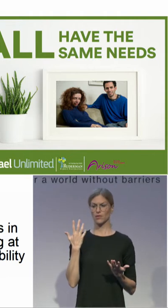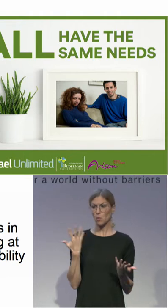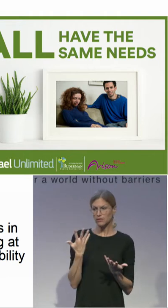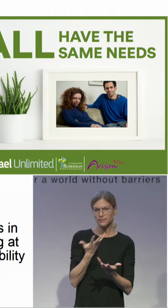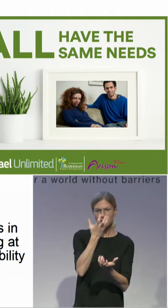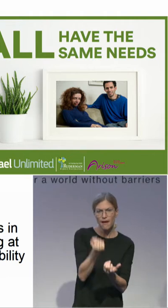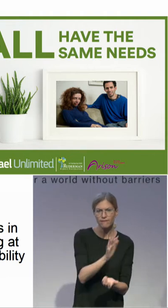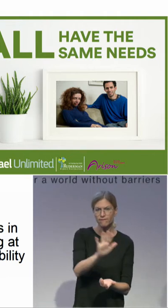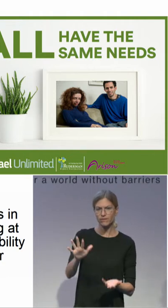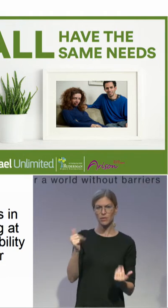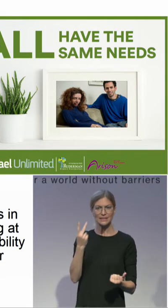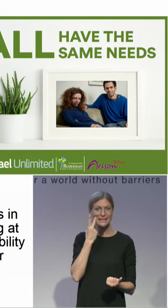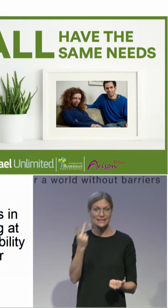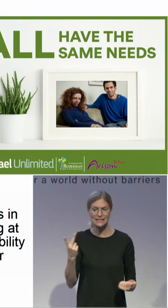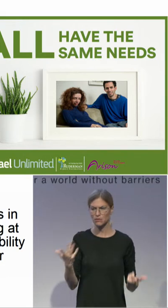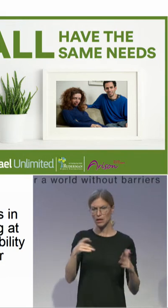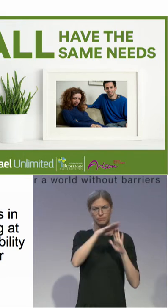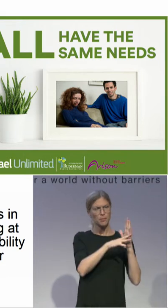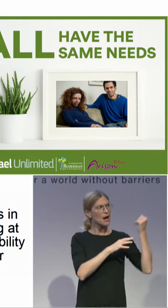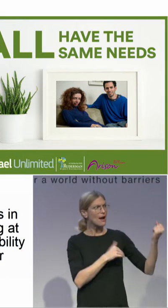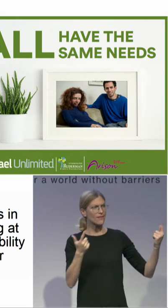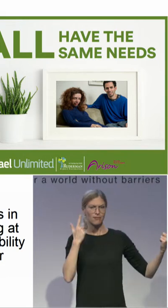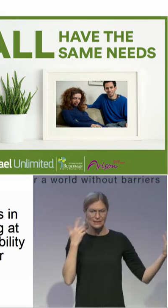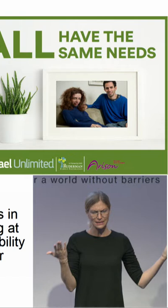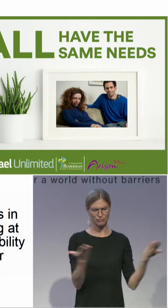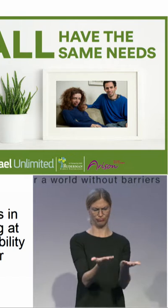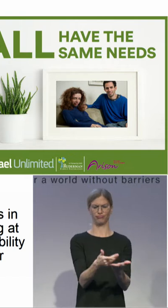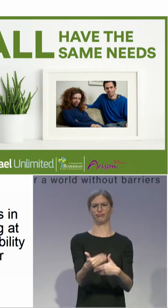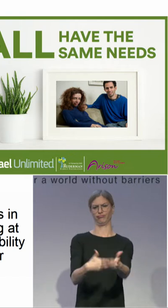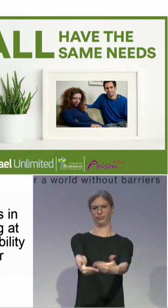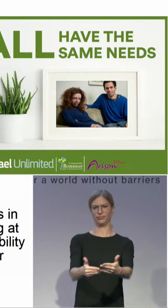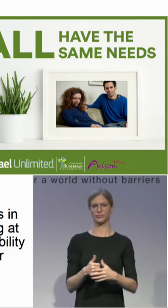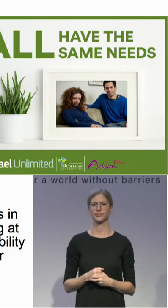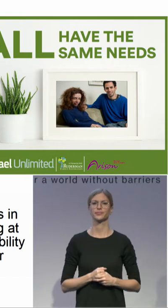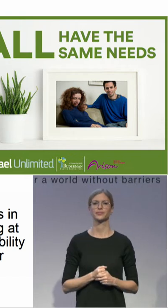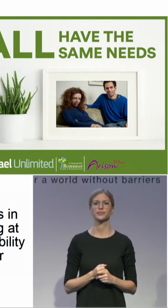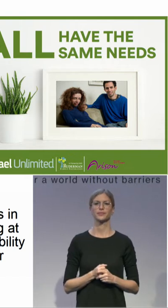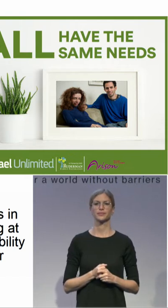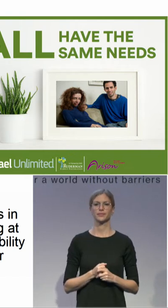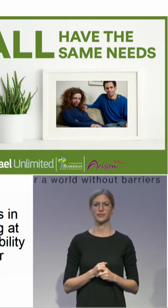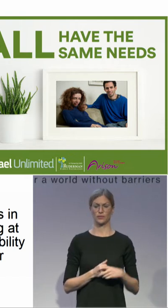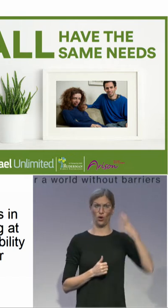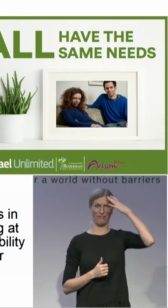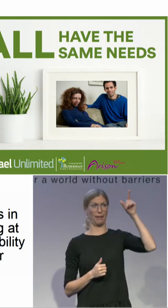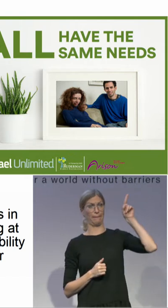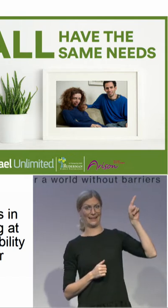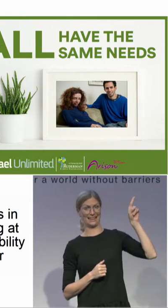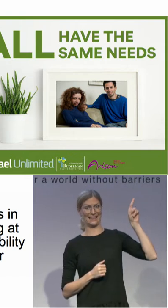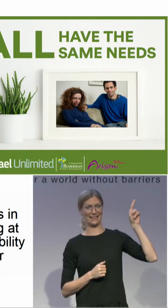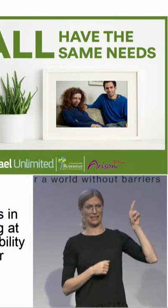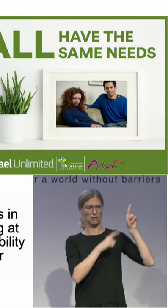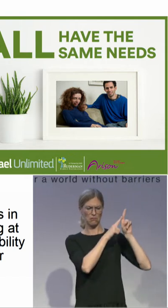that we've just spoke about. The government said, like the heads of the government said,